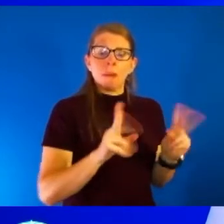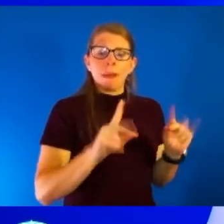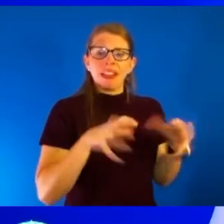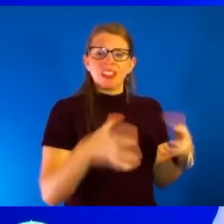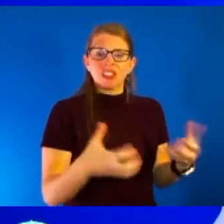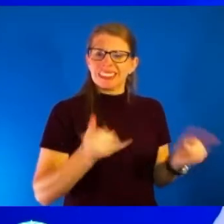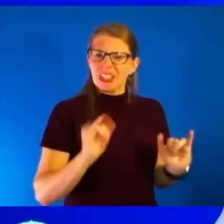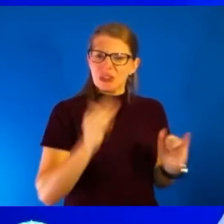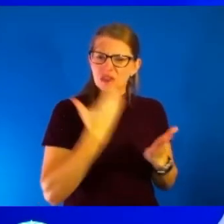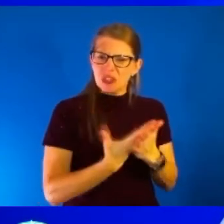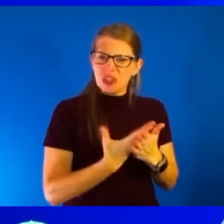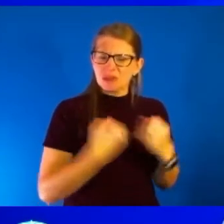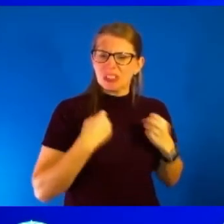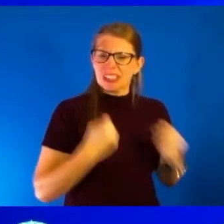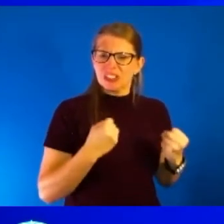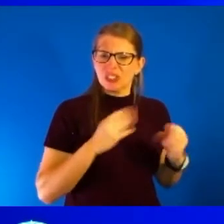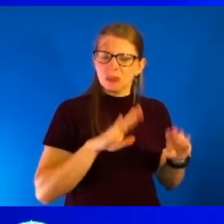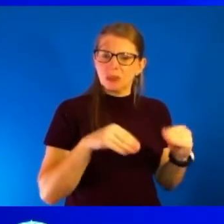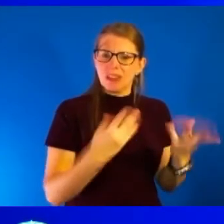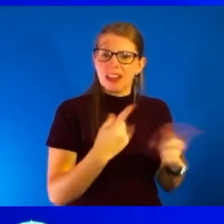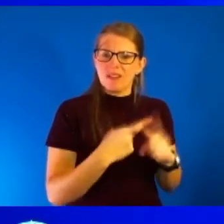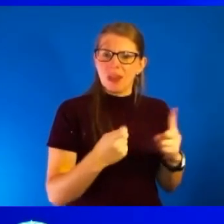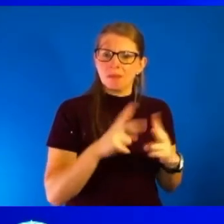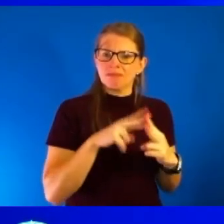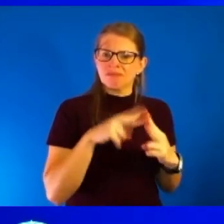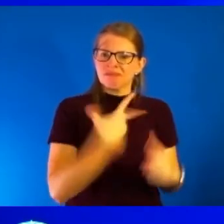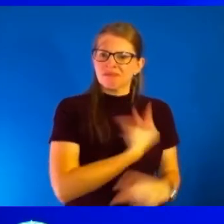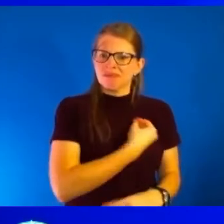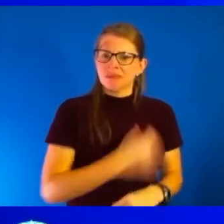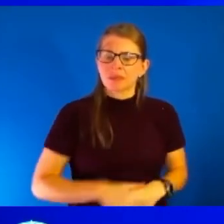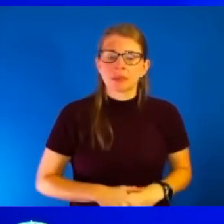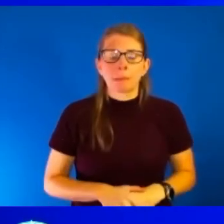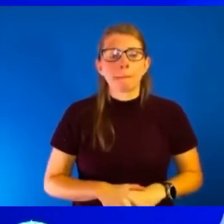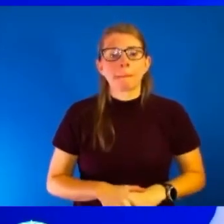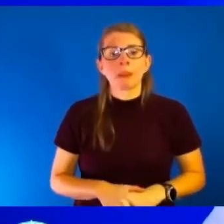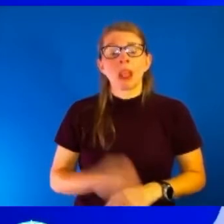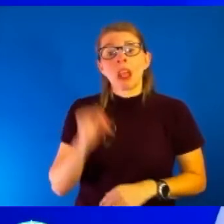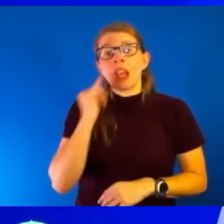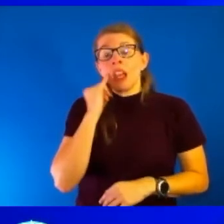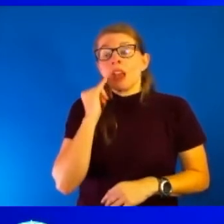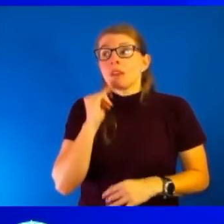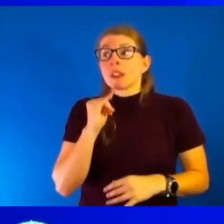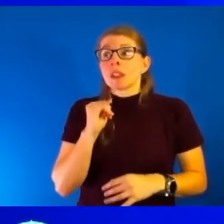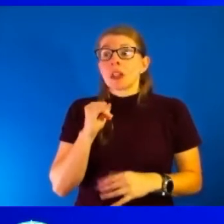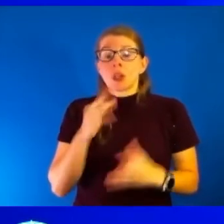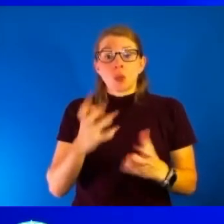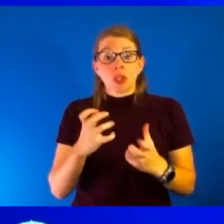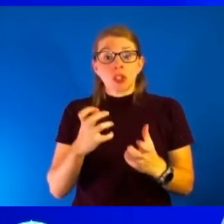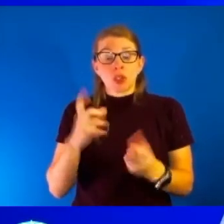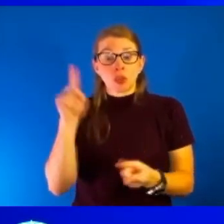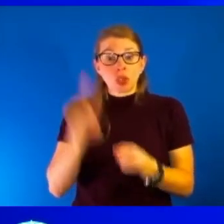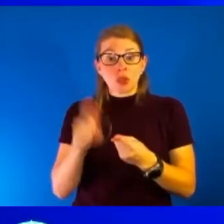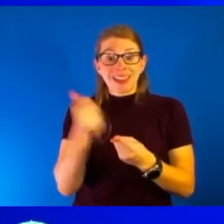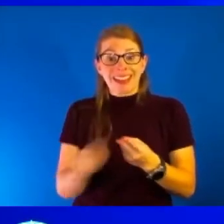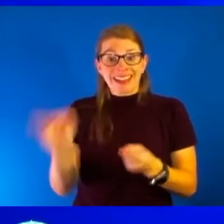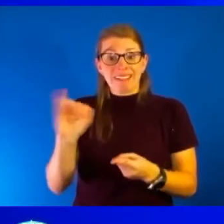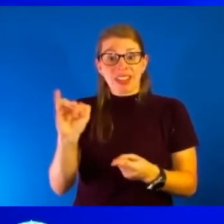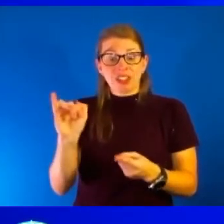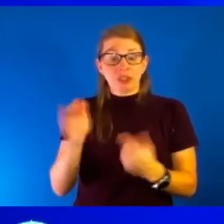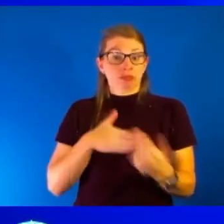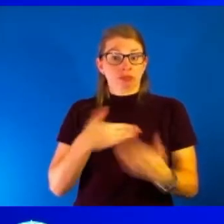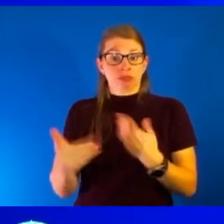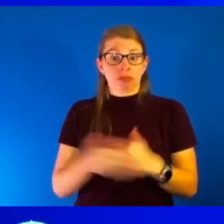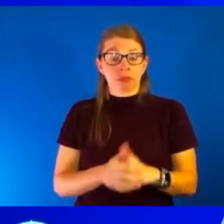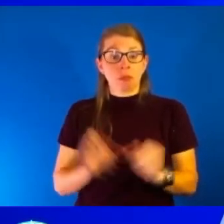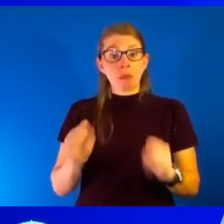protection provided from the vaccines. Now, if you're talking about helping reduce any infection whatsoever, or possibly even